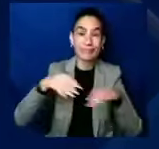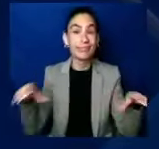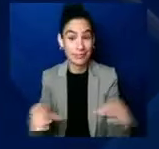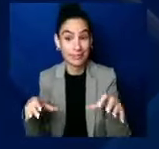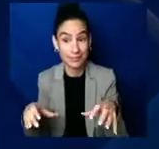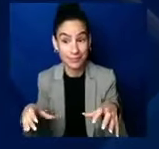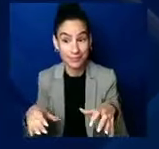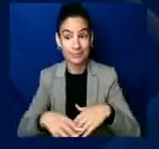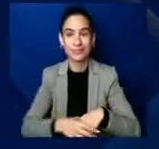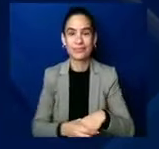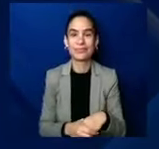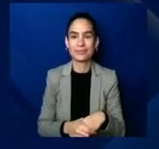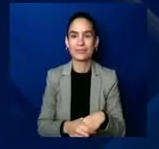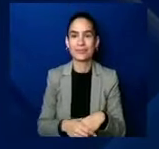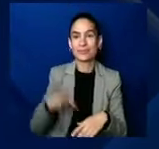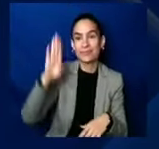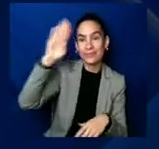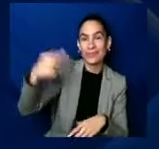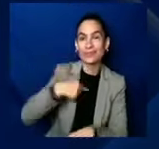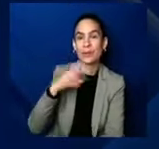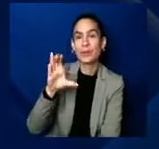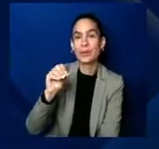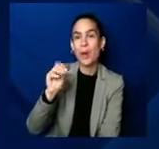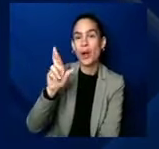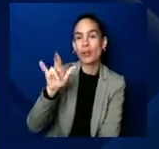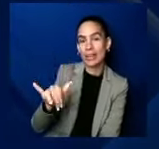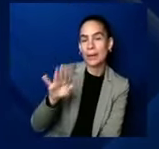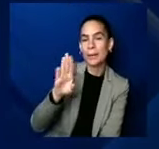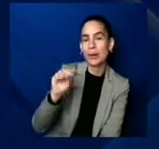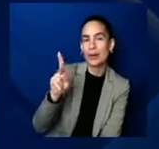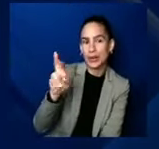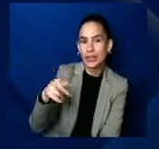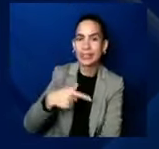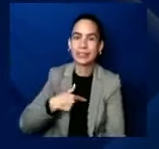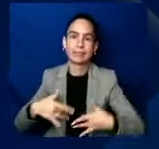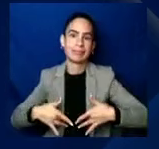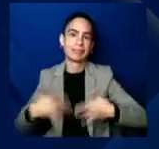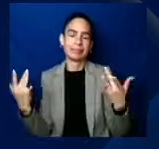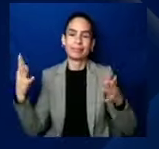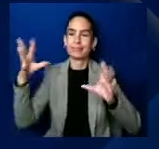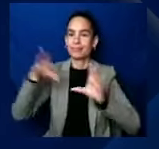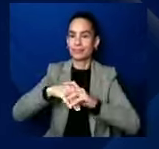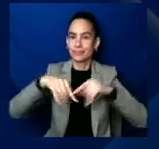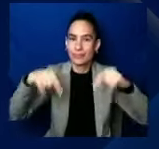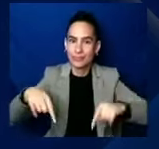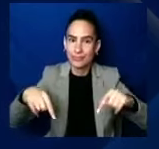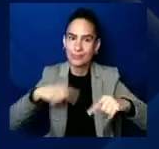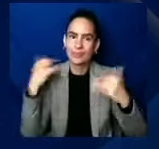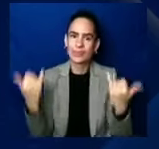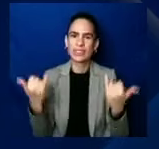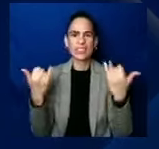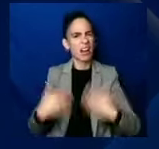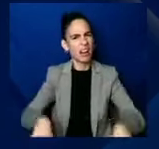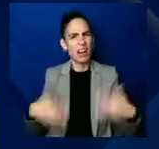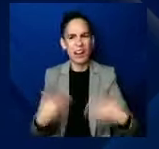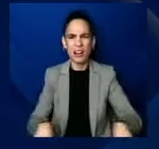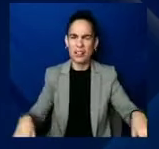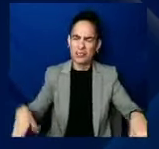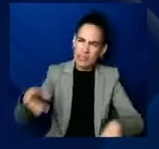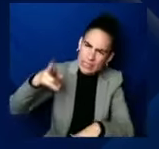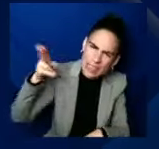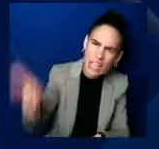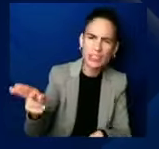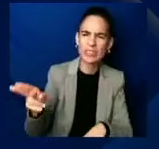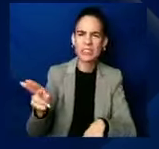Cory Booker, and I'm really pleased to be here. This day is extraordinary and historic. I'm honored that Vice